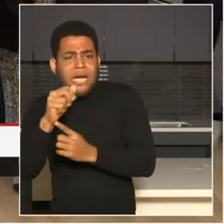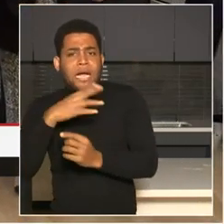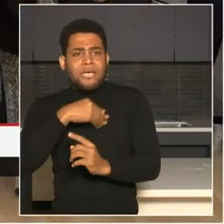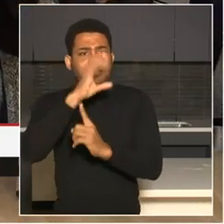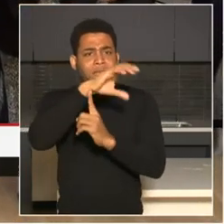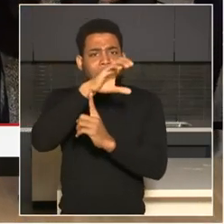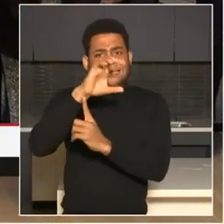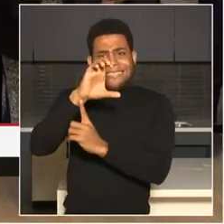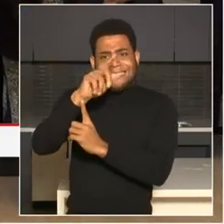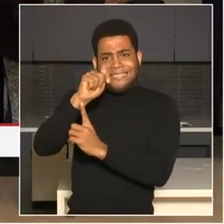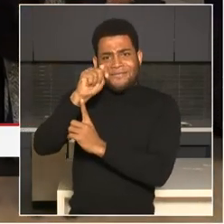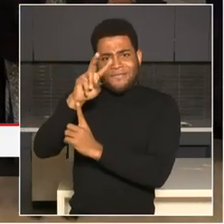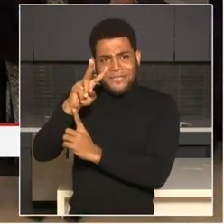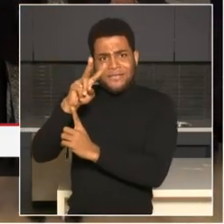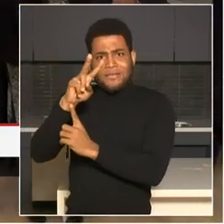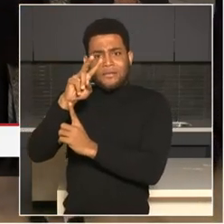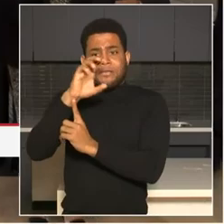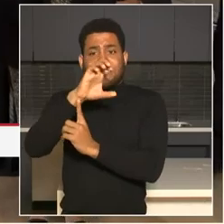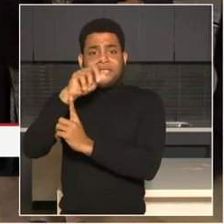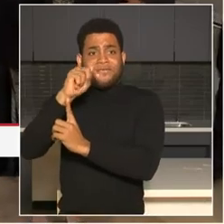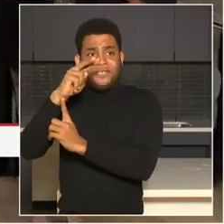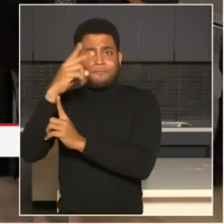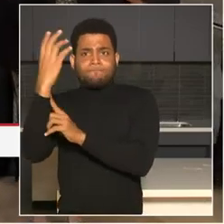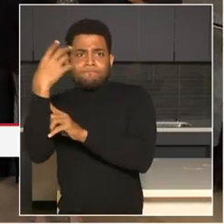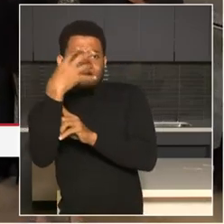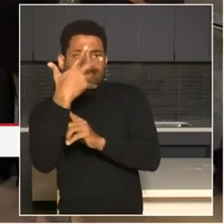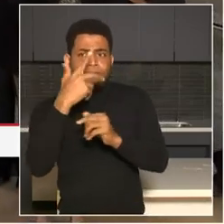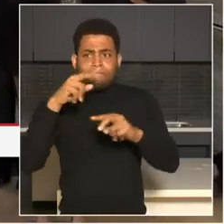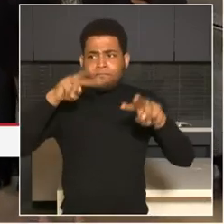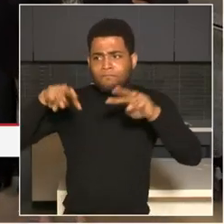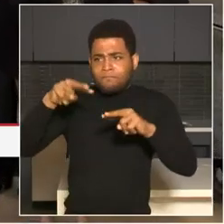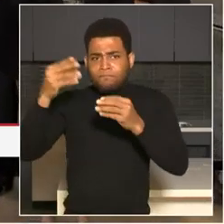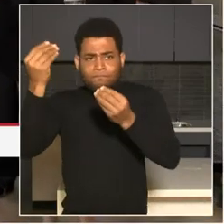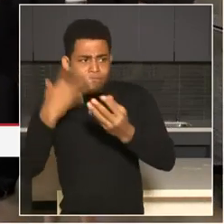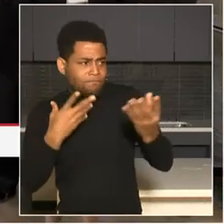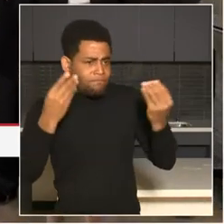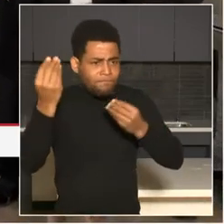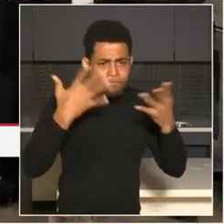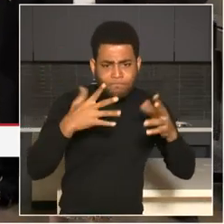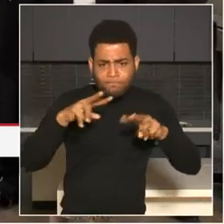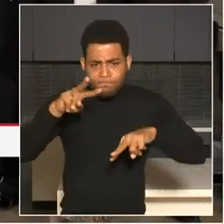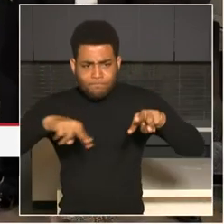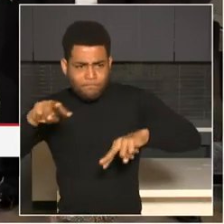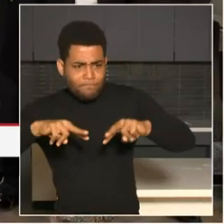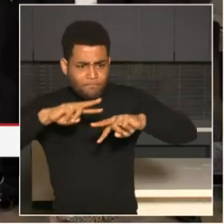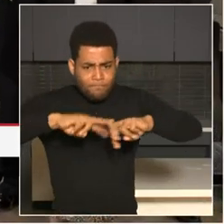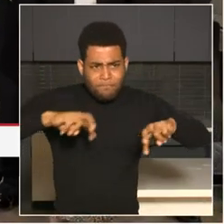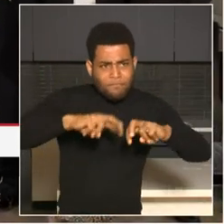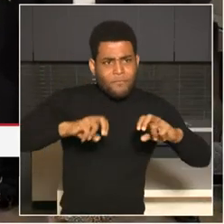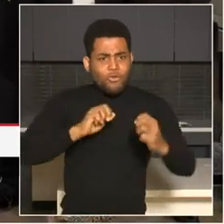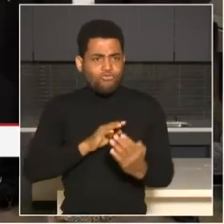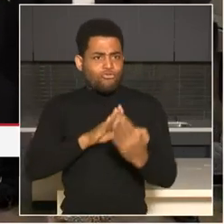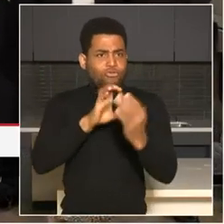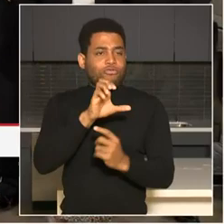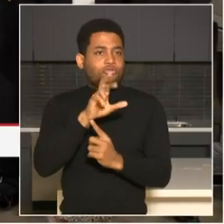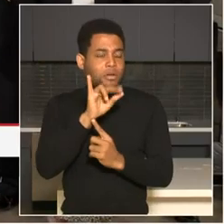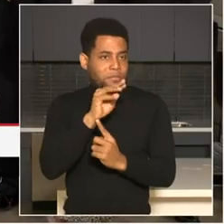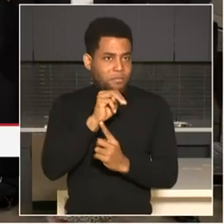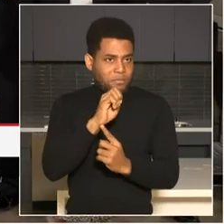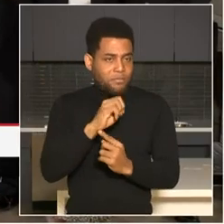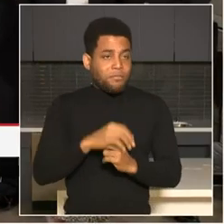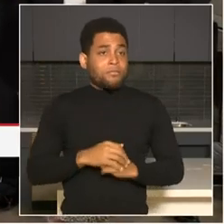calls, and other technology. The Real-Time Crime Center will be supported as well by D.C. Homeland